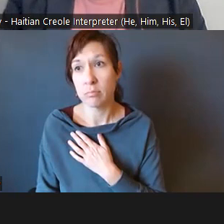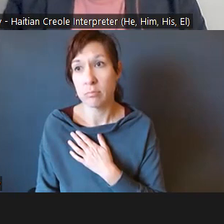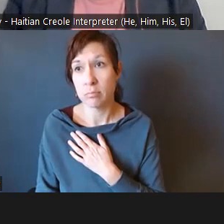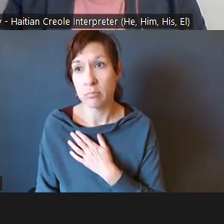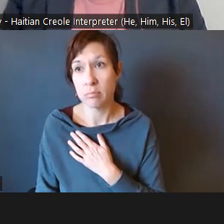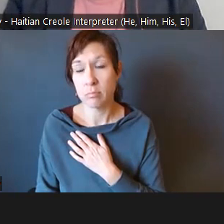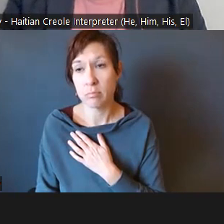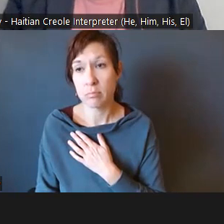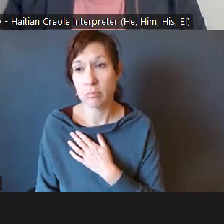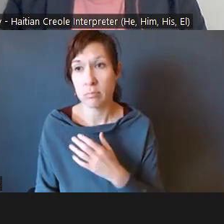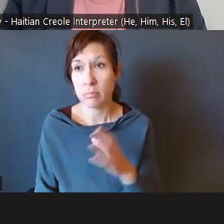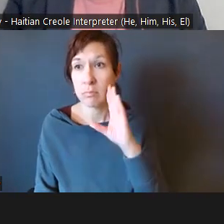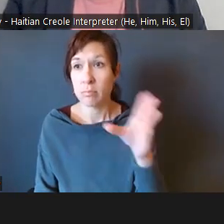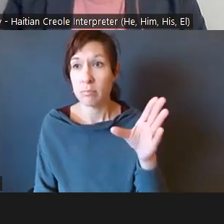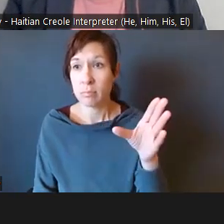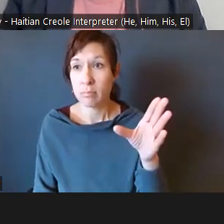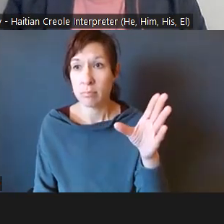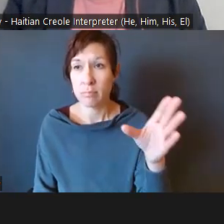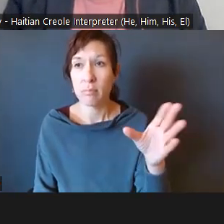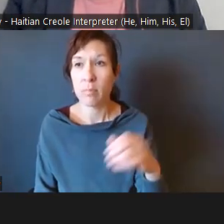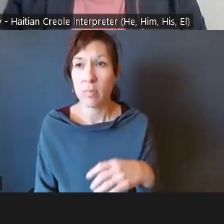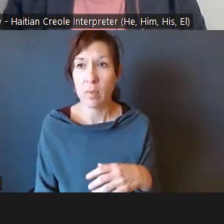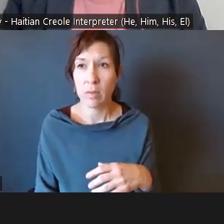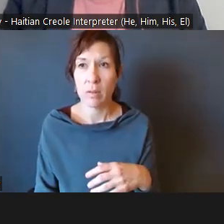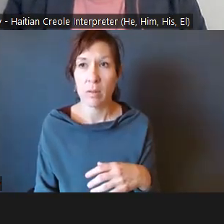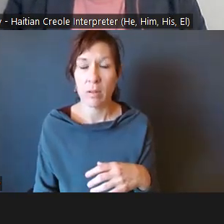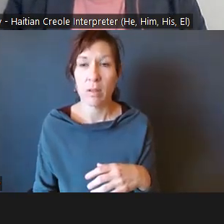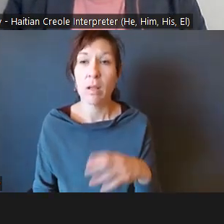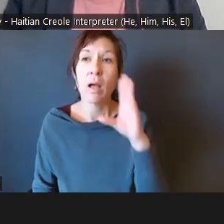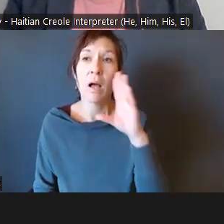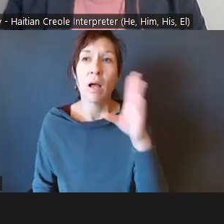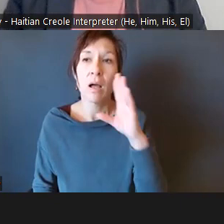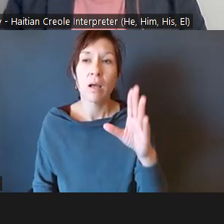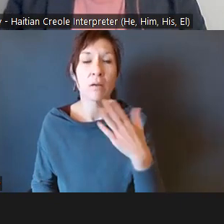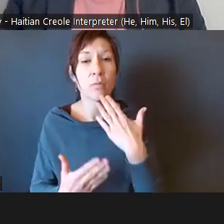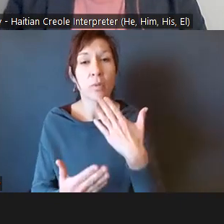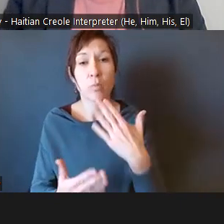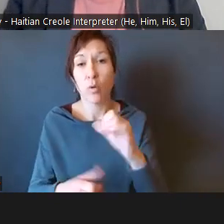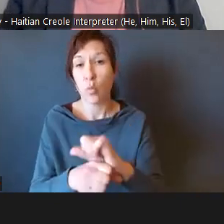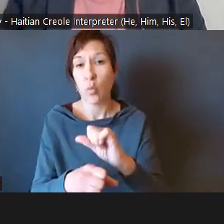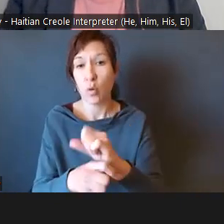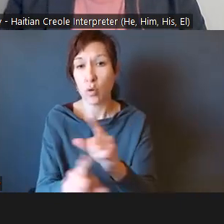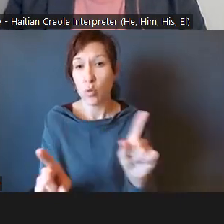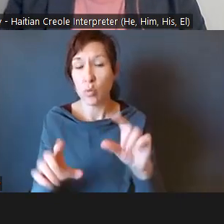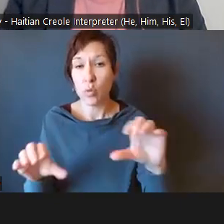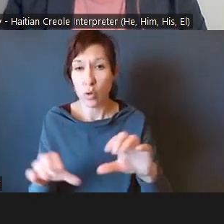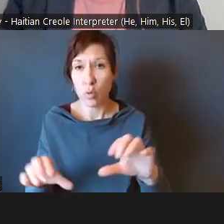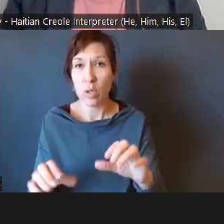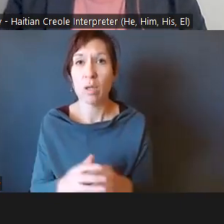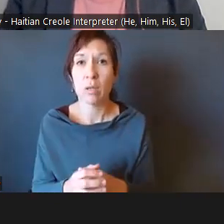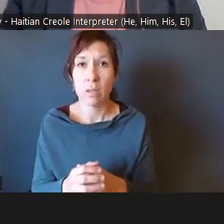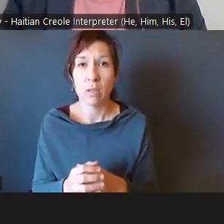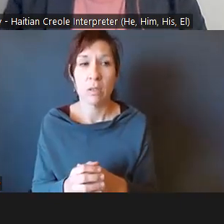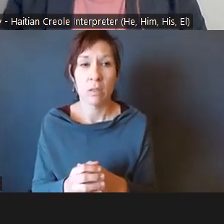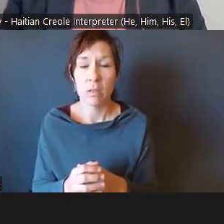Hi, everyone. I really appreciate the work you're doing. And I understand